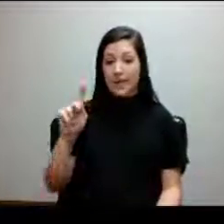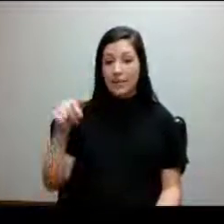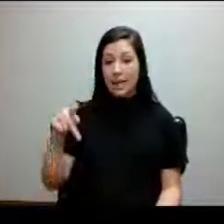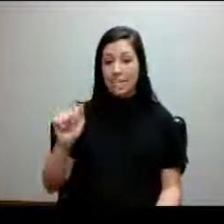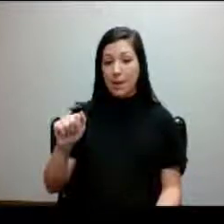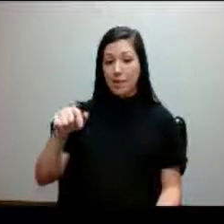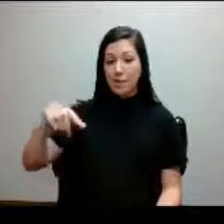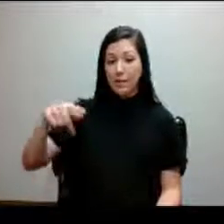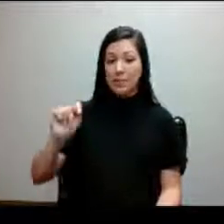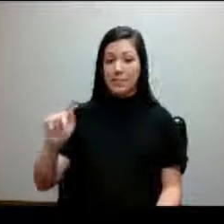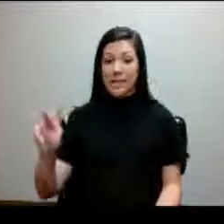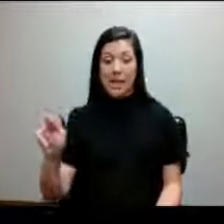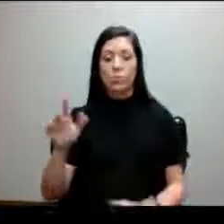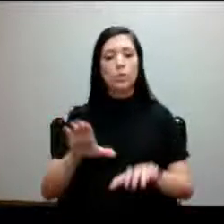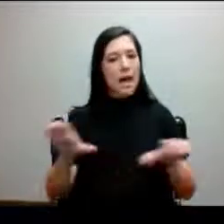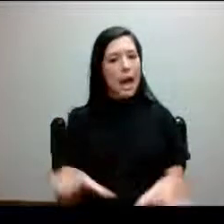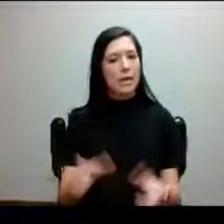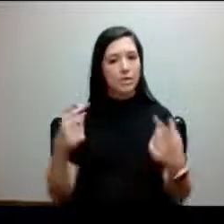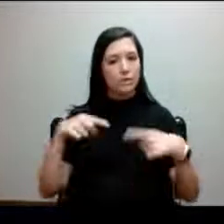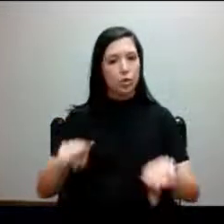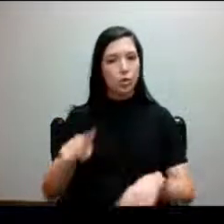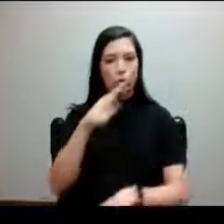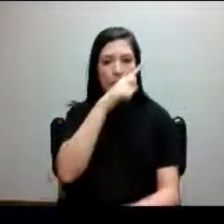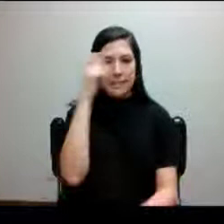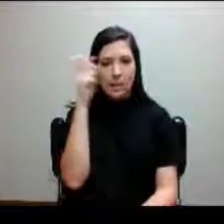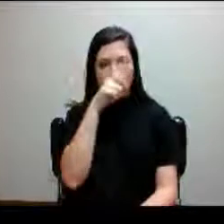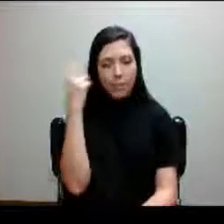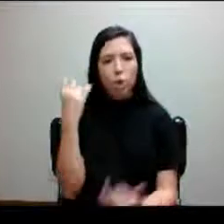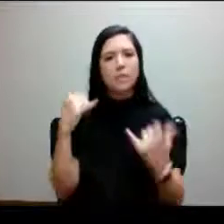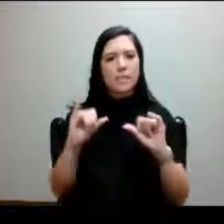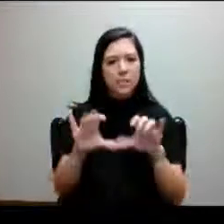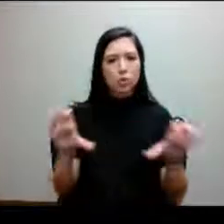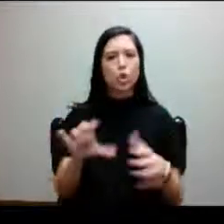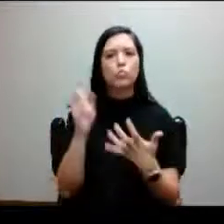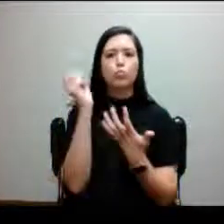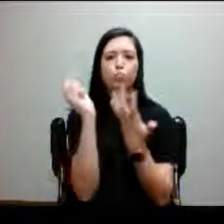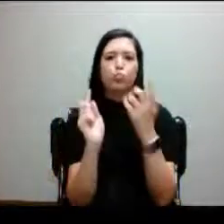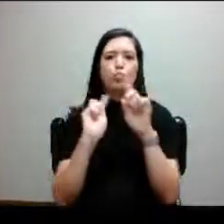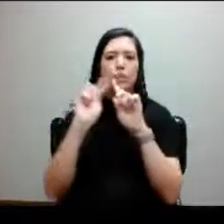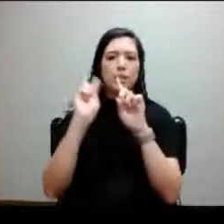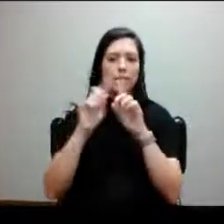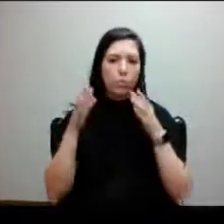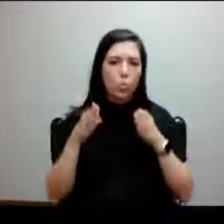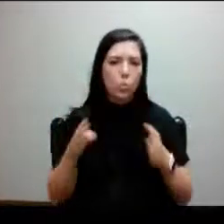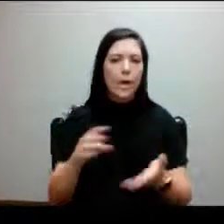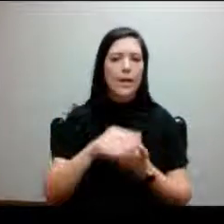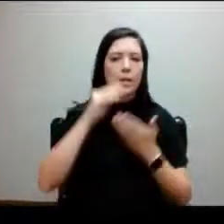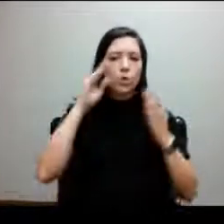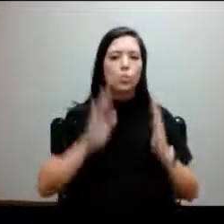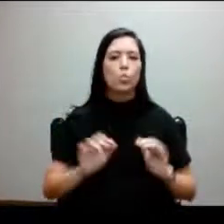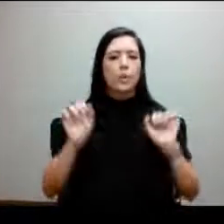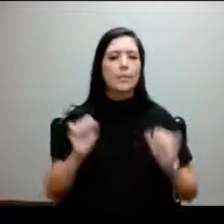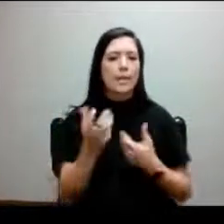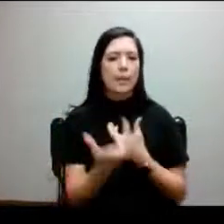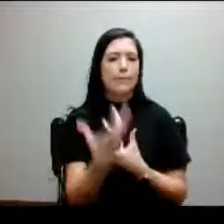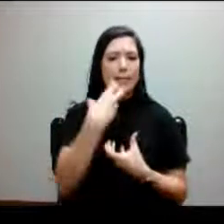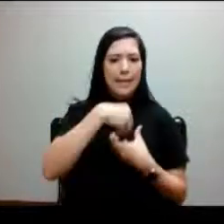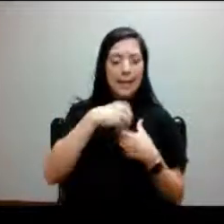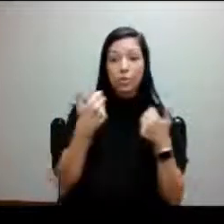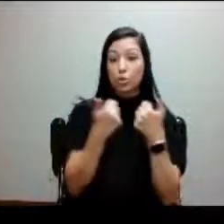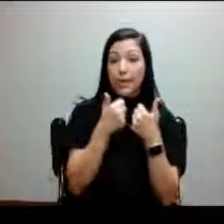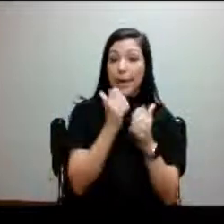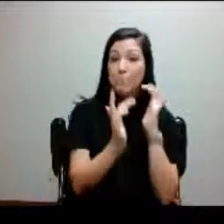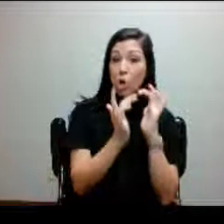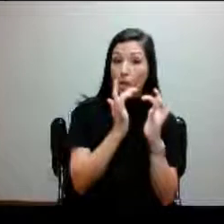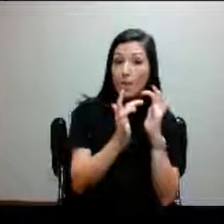stayed active over the summer by presenting different ways for students to get engaged by playing games online with each other for